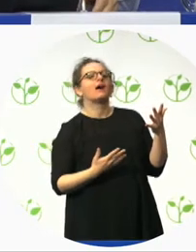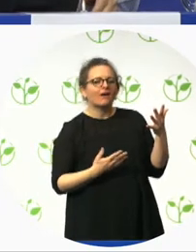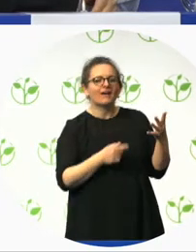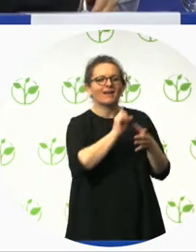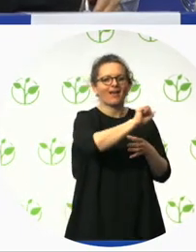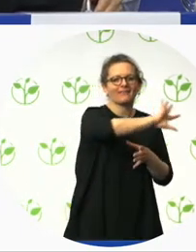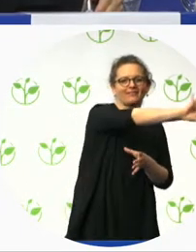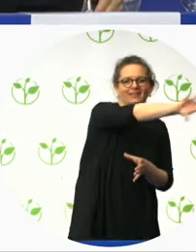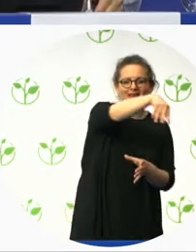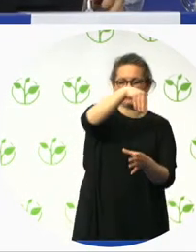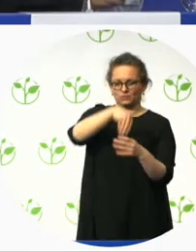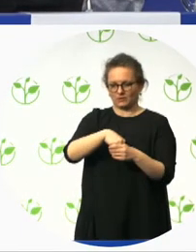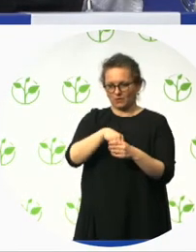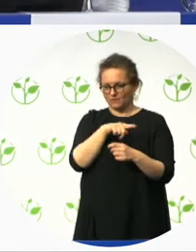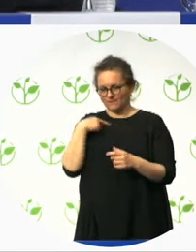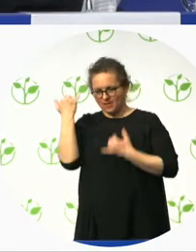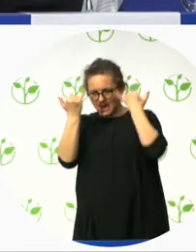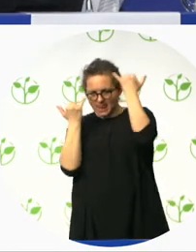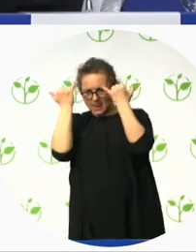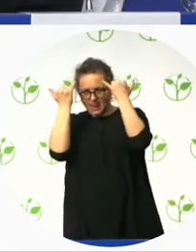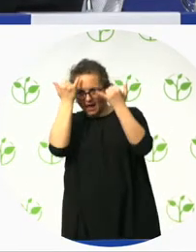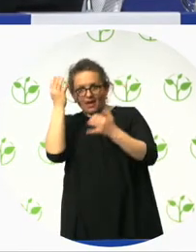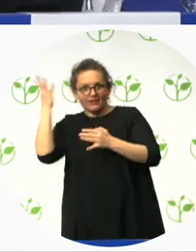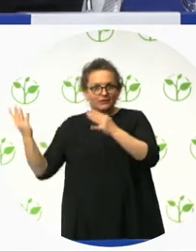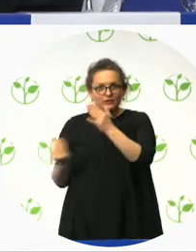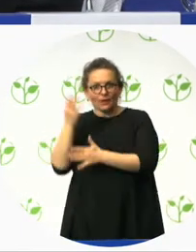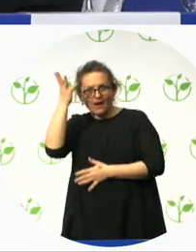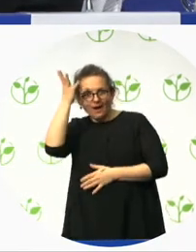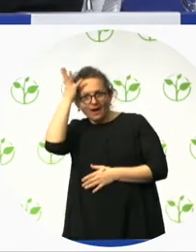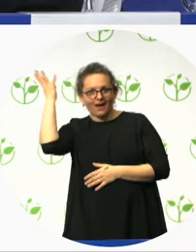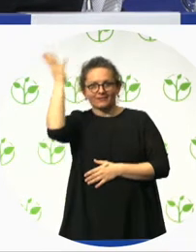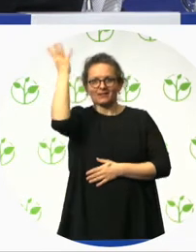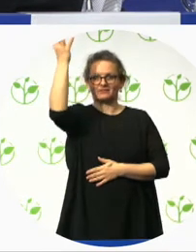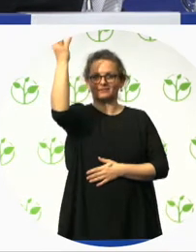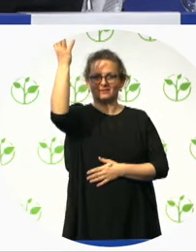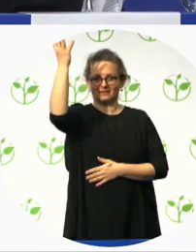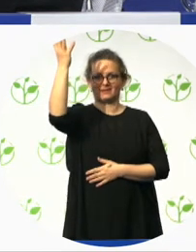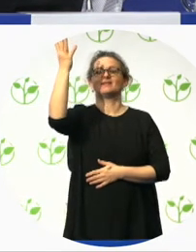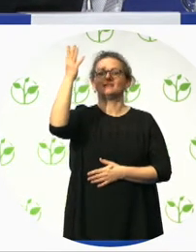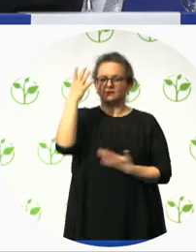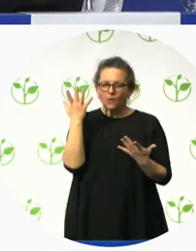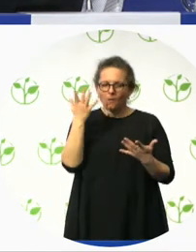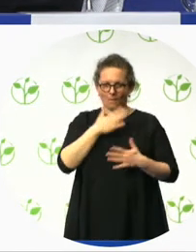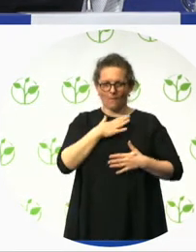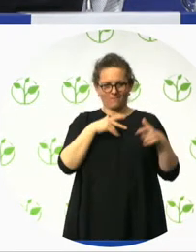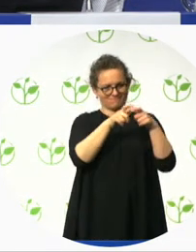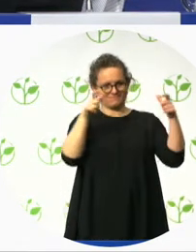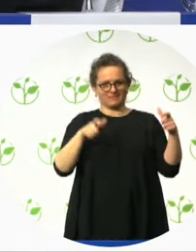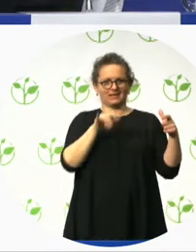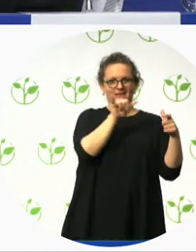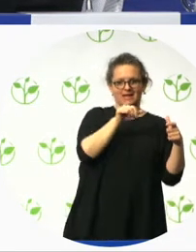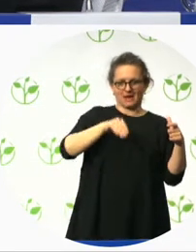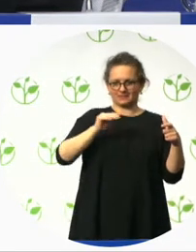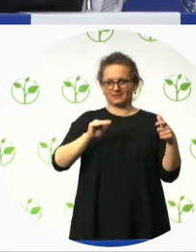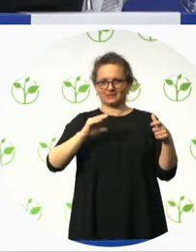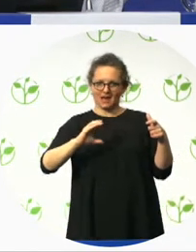trying to create a model for YMCAs across the country. And then the design measures are really how we're going to go back and